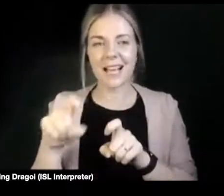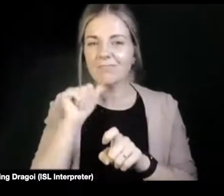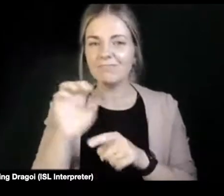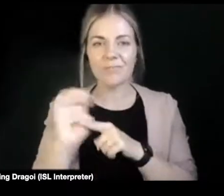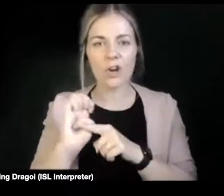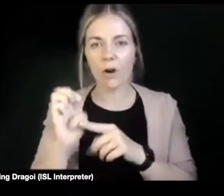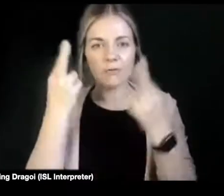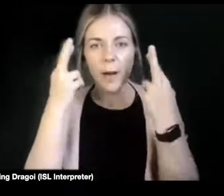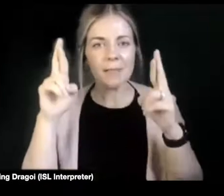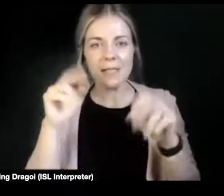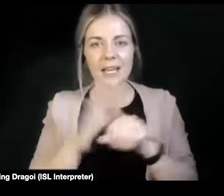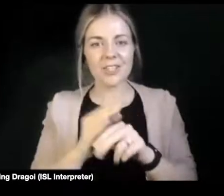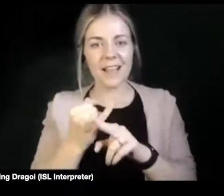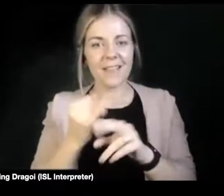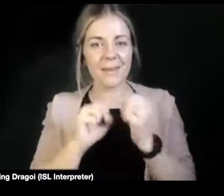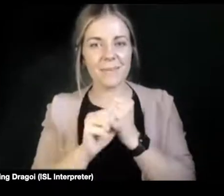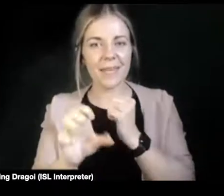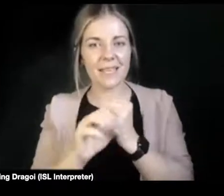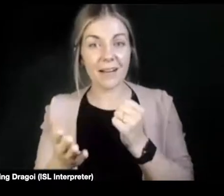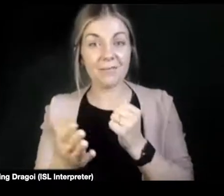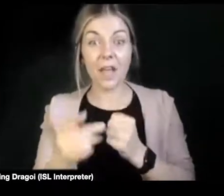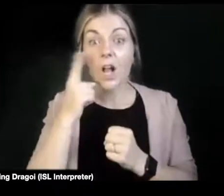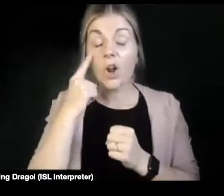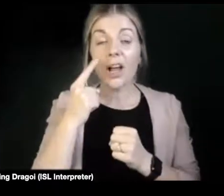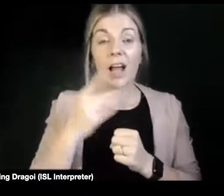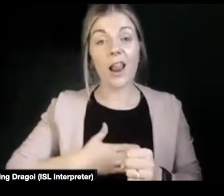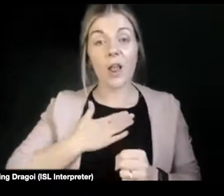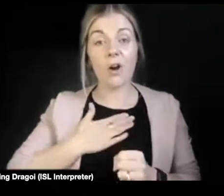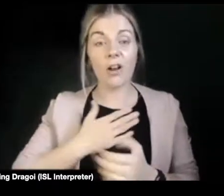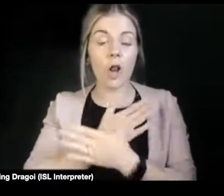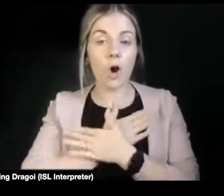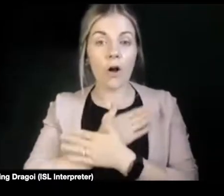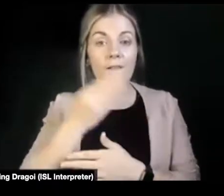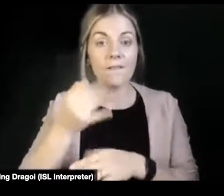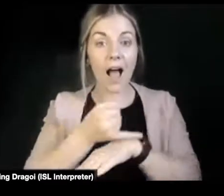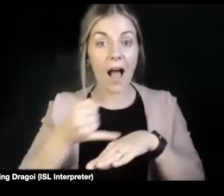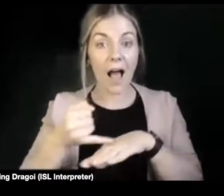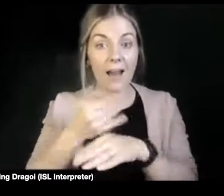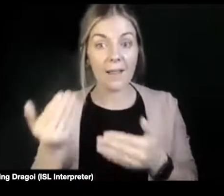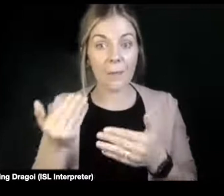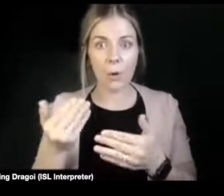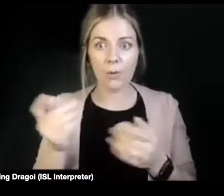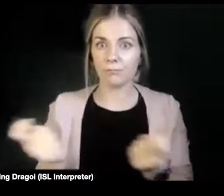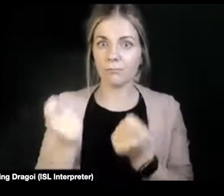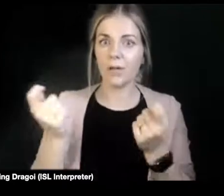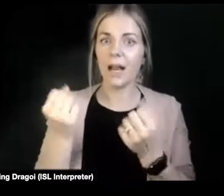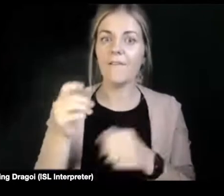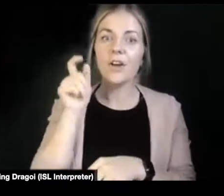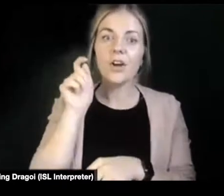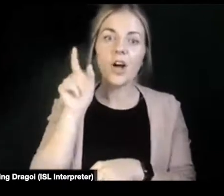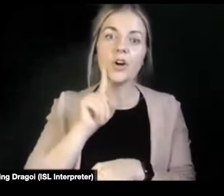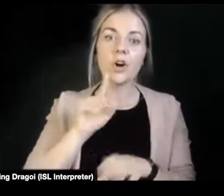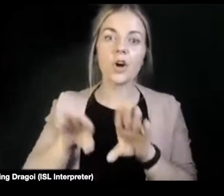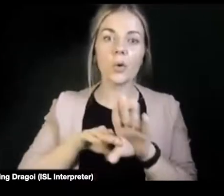which is still really rife. I mean, you look on Love Island, you know, you know, they get really celebrating. They've got a girl with a cochlear implant. Brilliant.